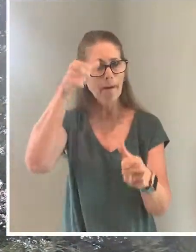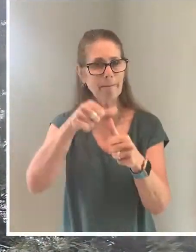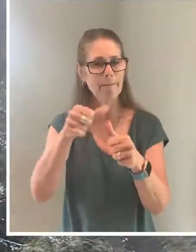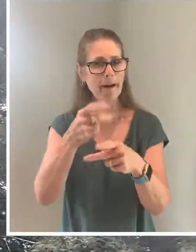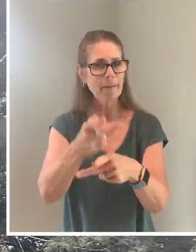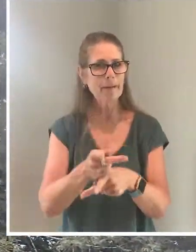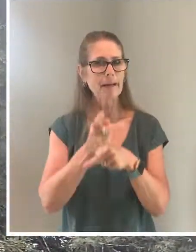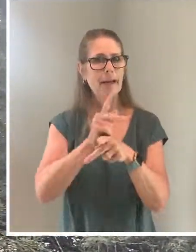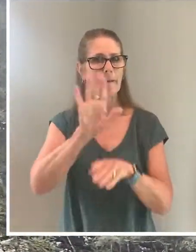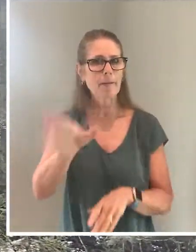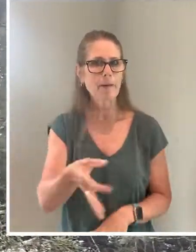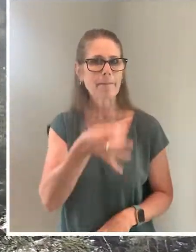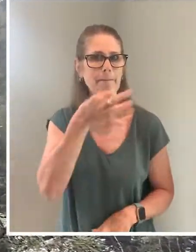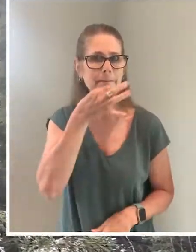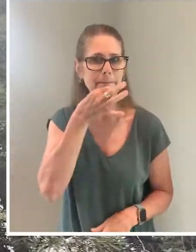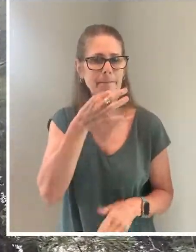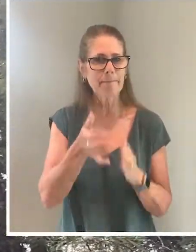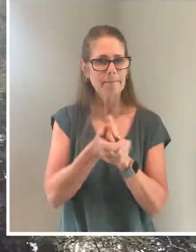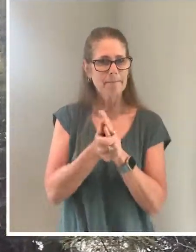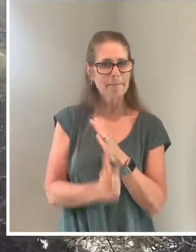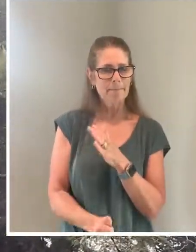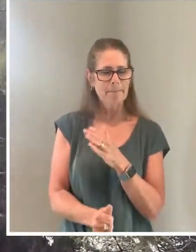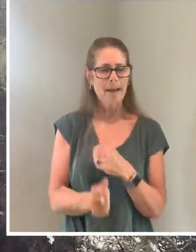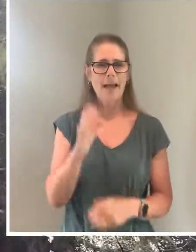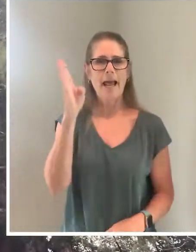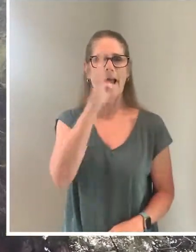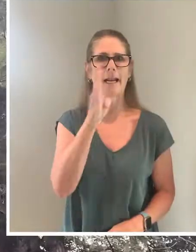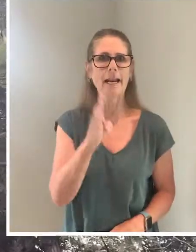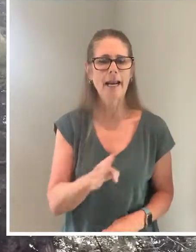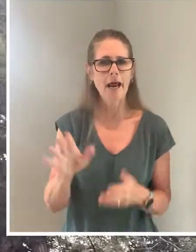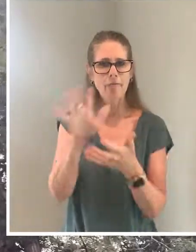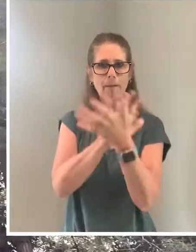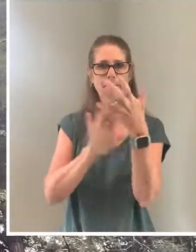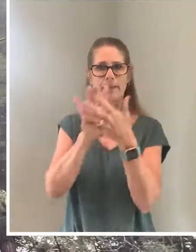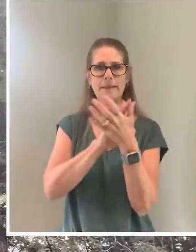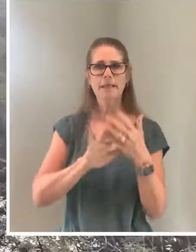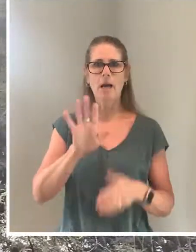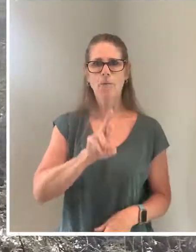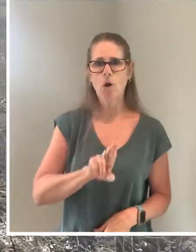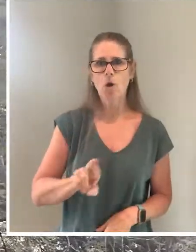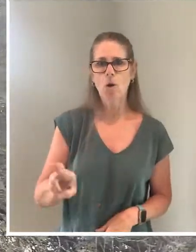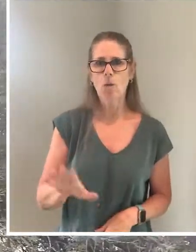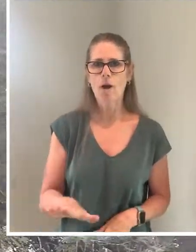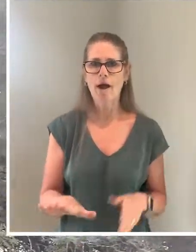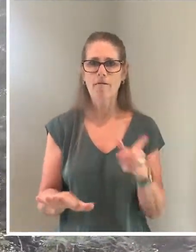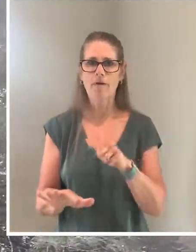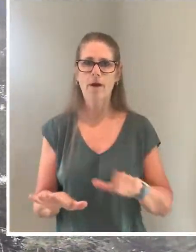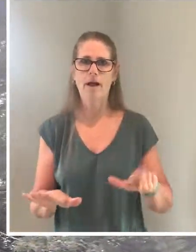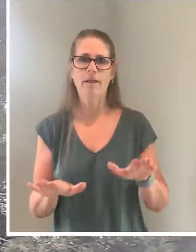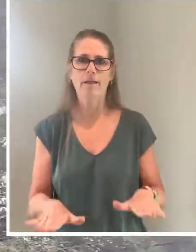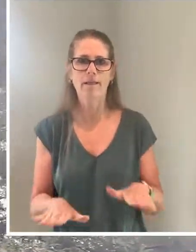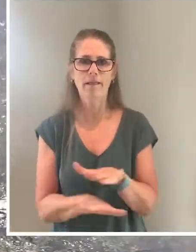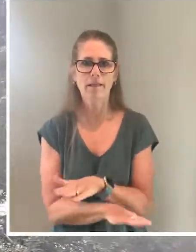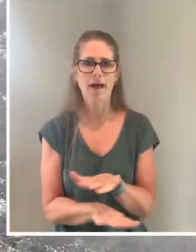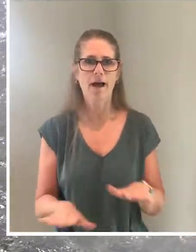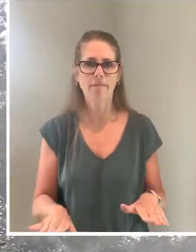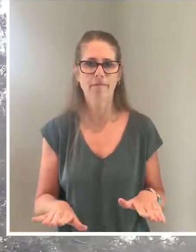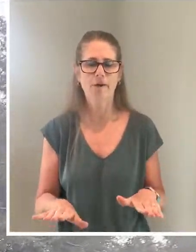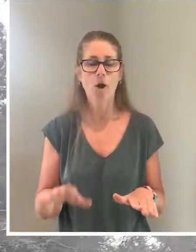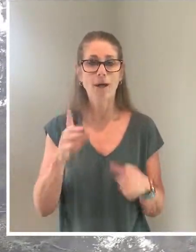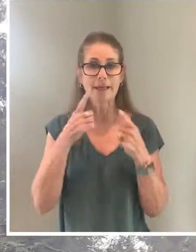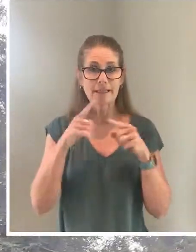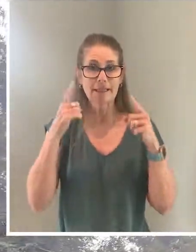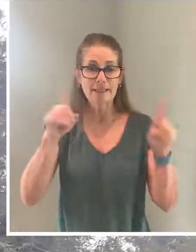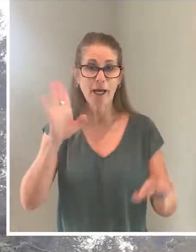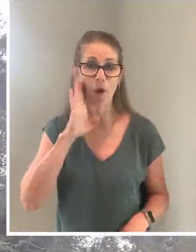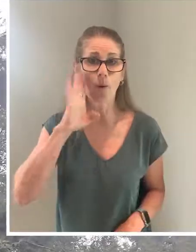deft, and never mix up your right foot with your left. And will you succeed? Yes, you will indeed.